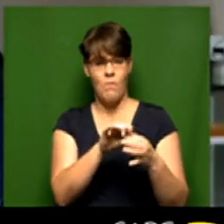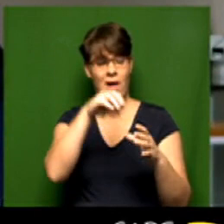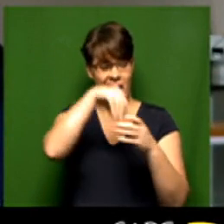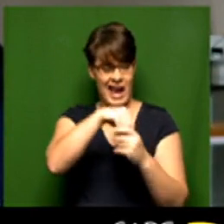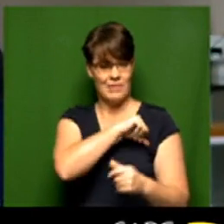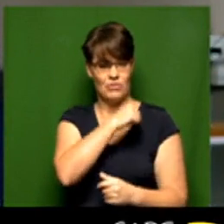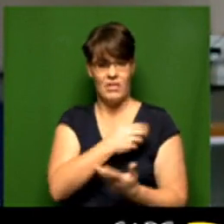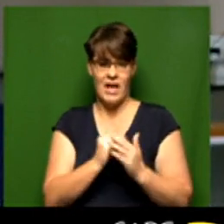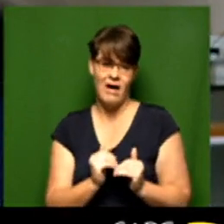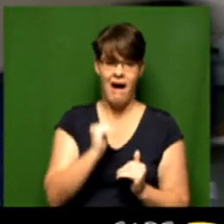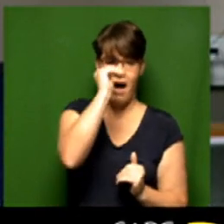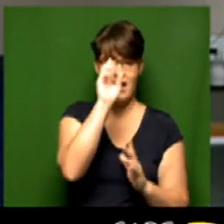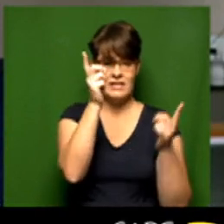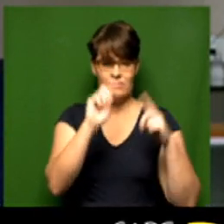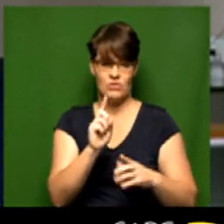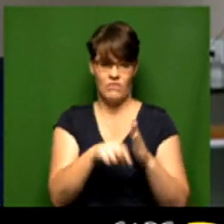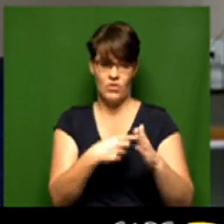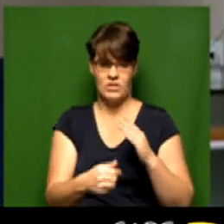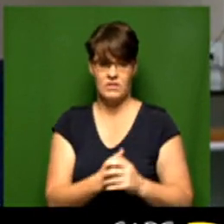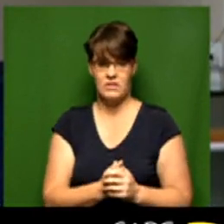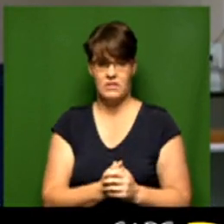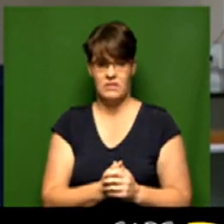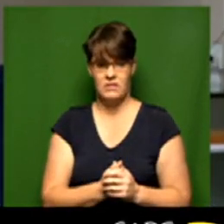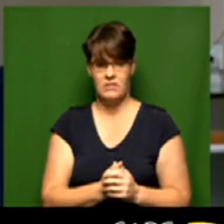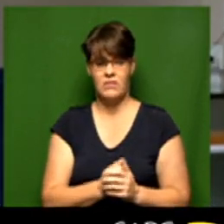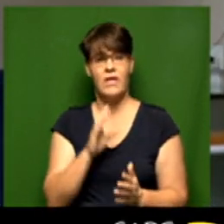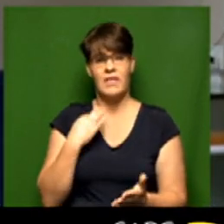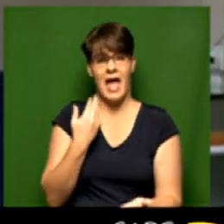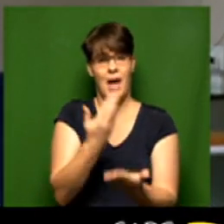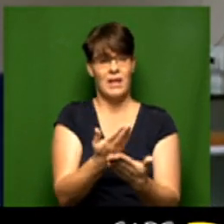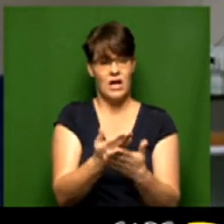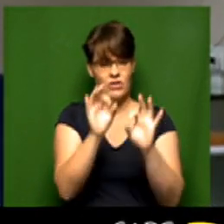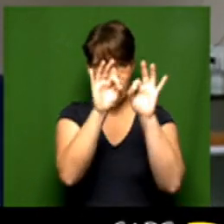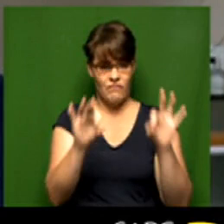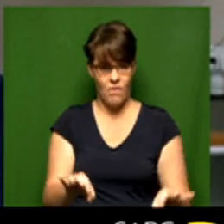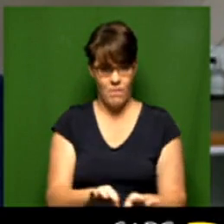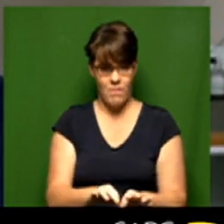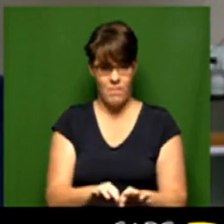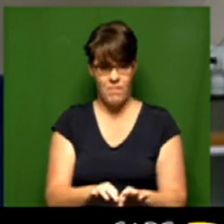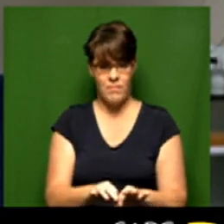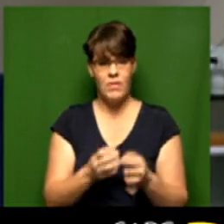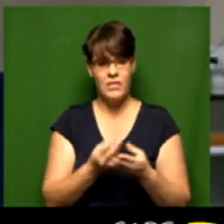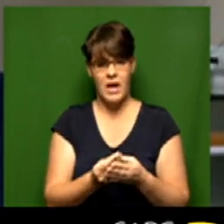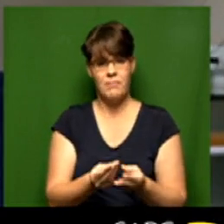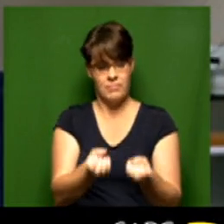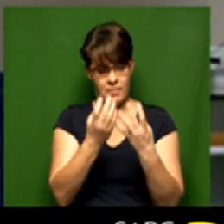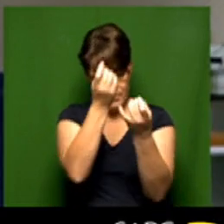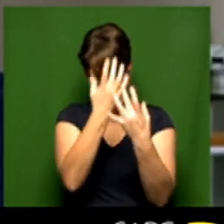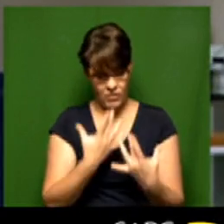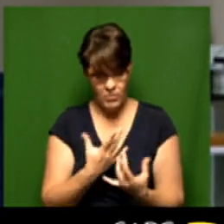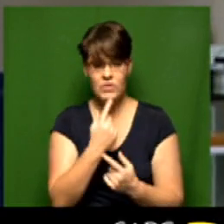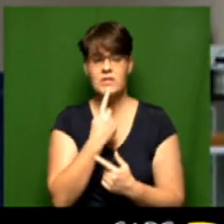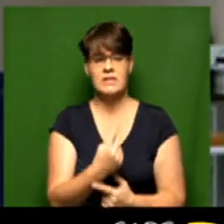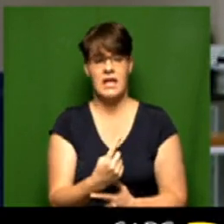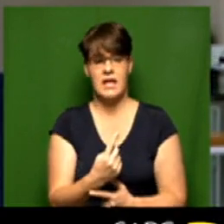metro that has one of the highest special votes the application forms for the special votes they have just sent a notification back